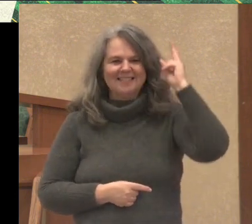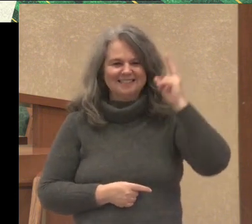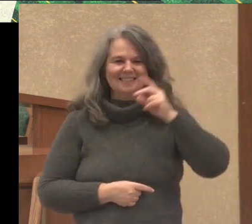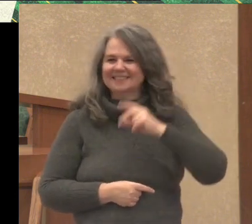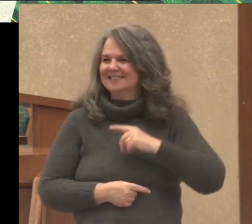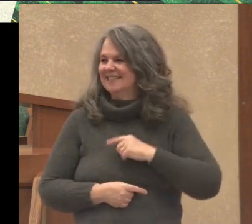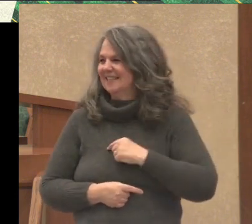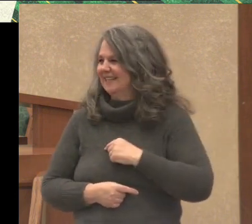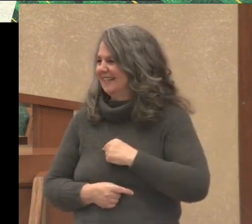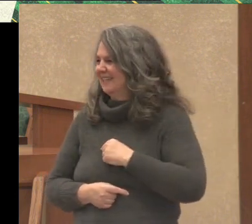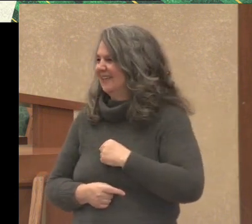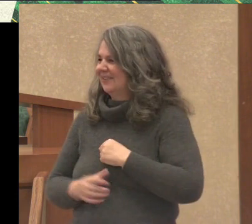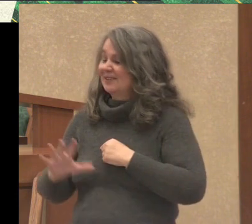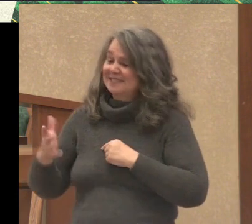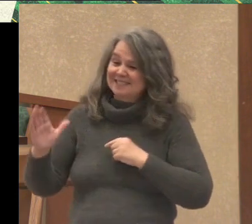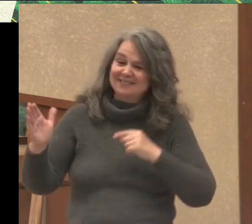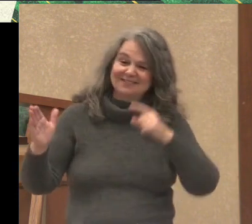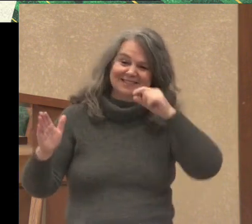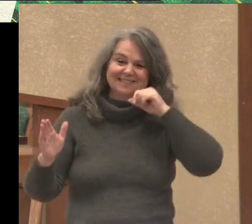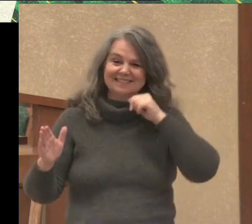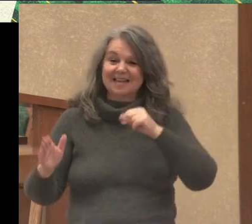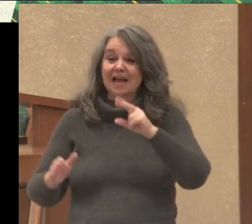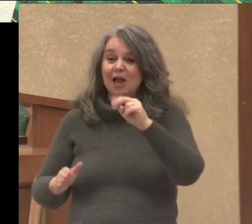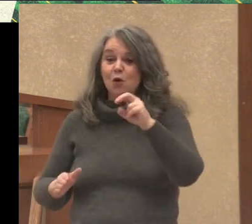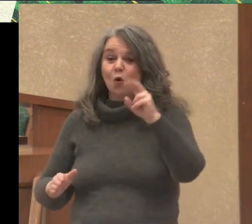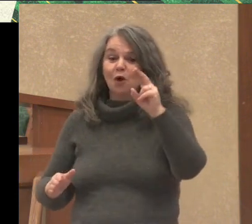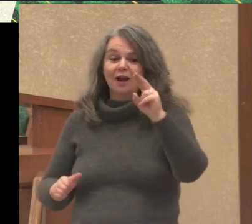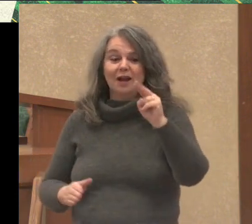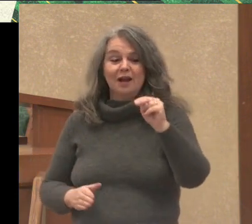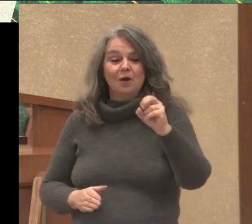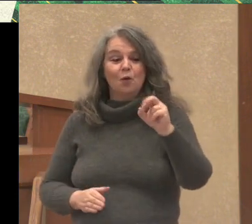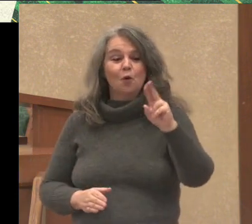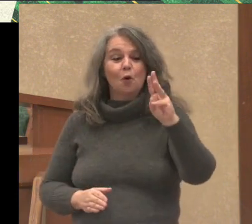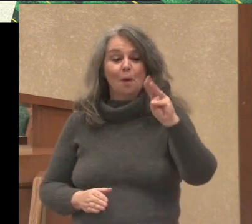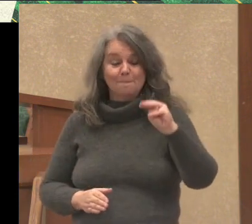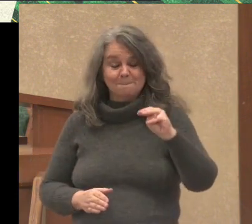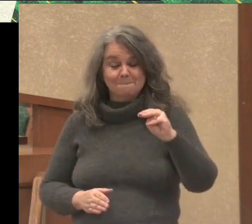Or so it would seem. Now, Norm, I am a Vikings fan.